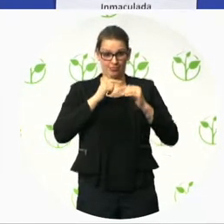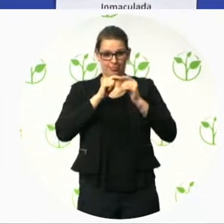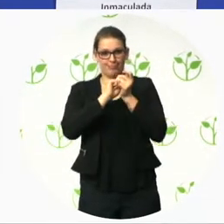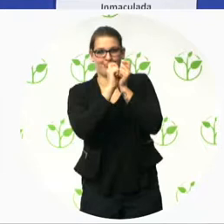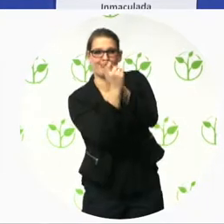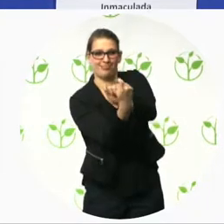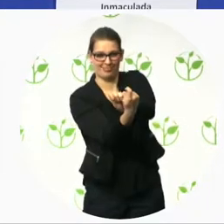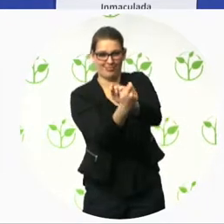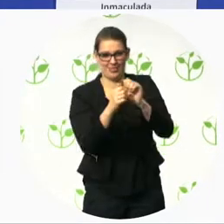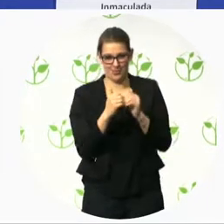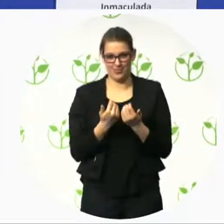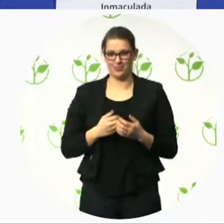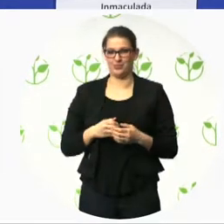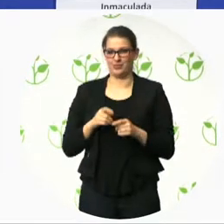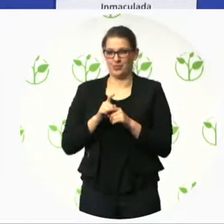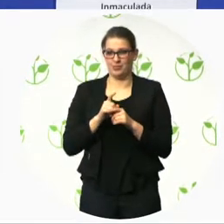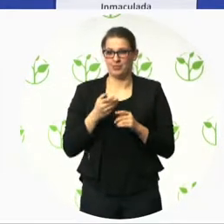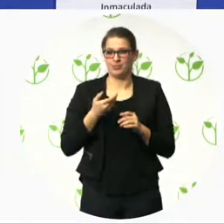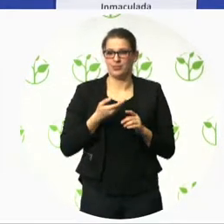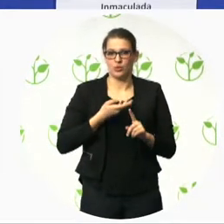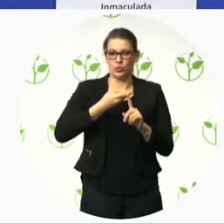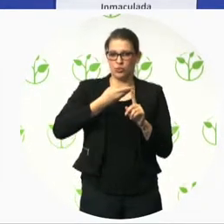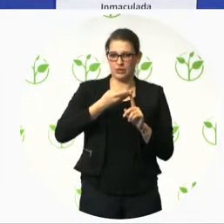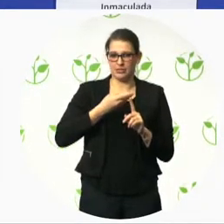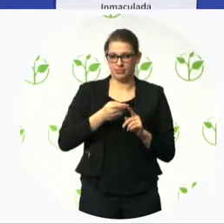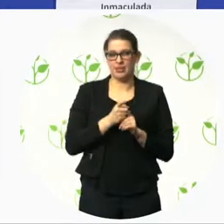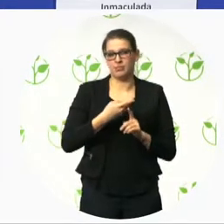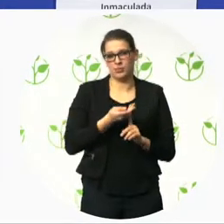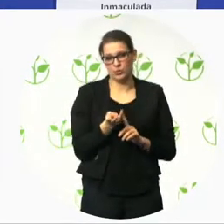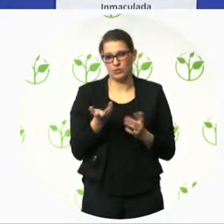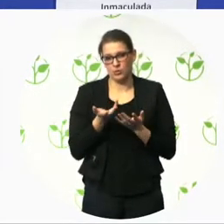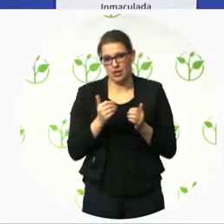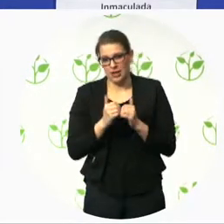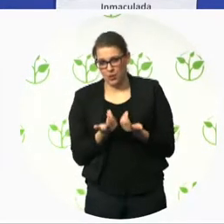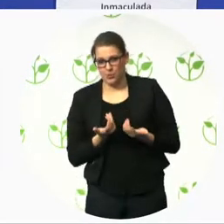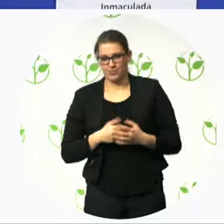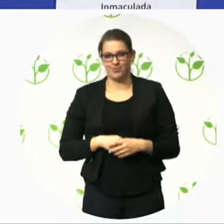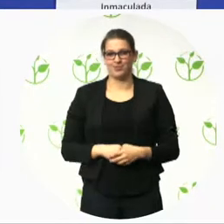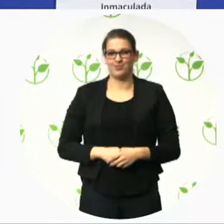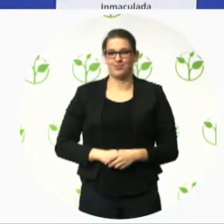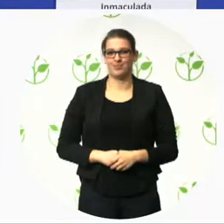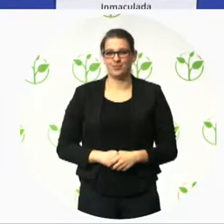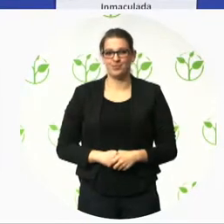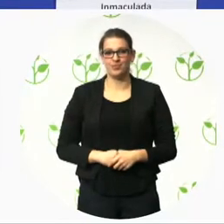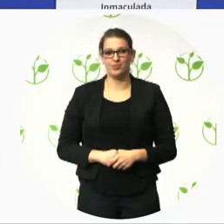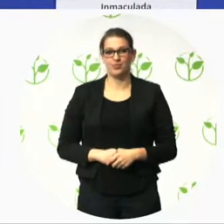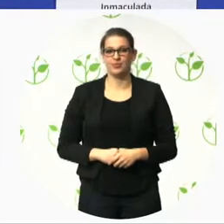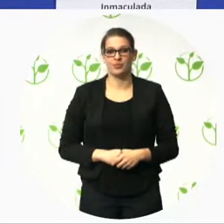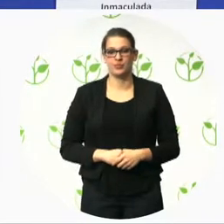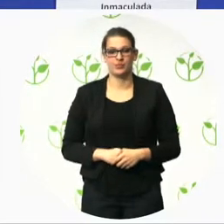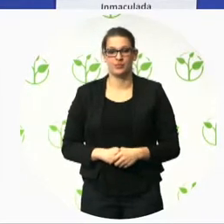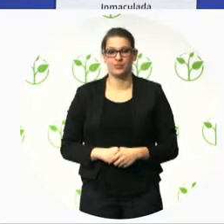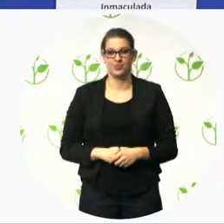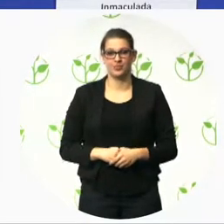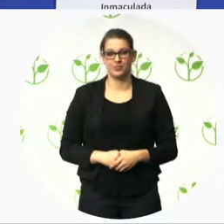use those resources which are available worldwide. In this